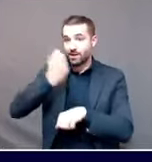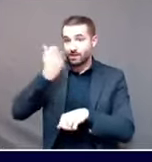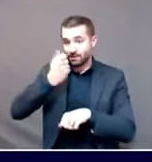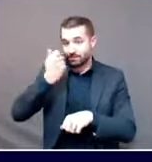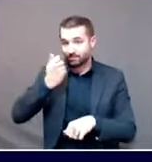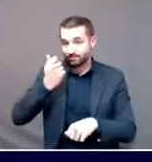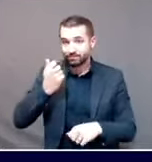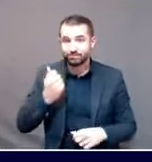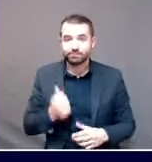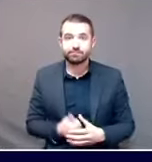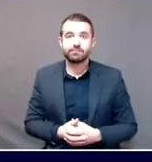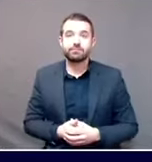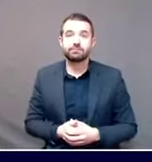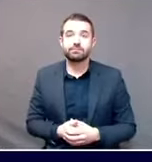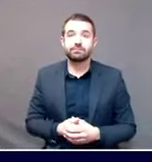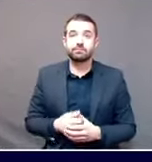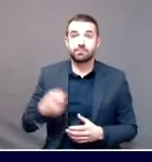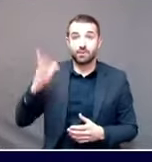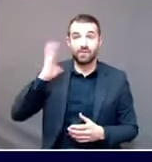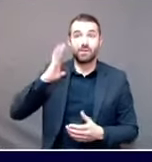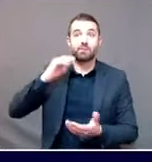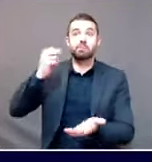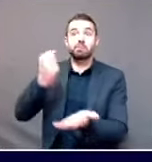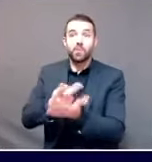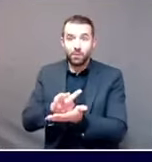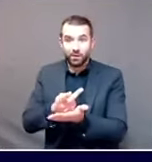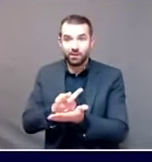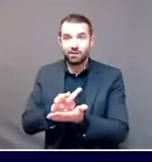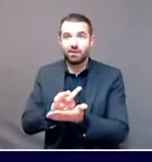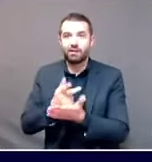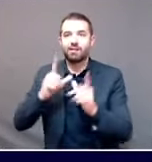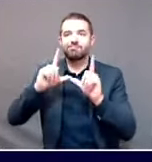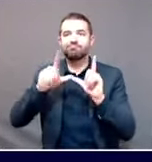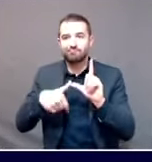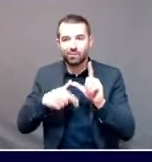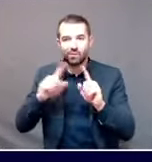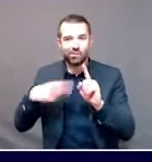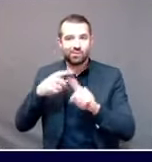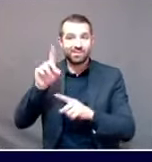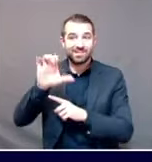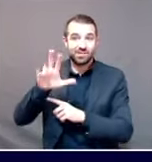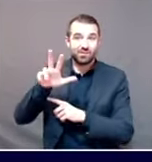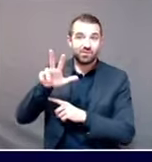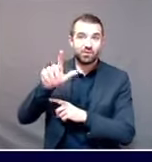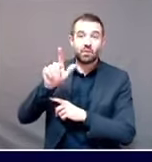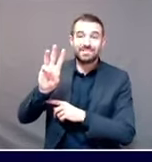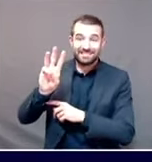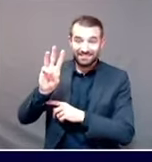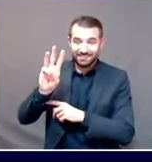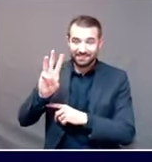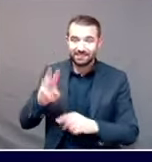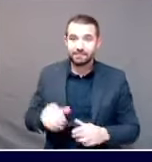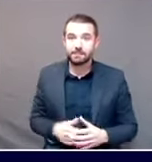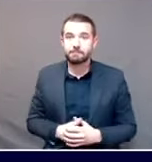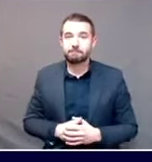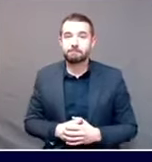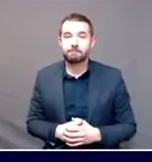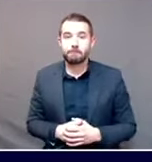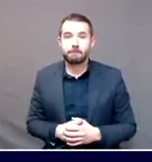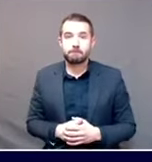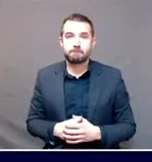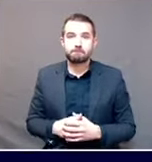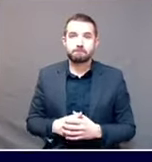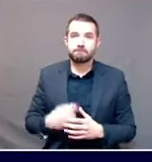expires on the day after Christmas, December 26th. So we all are quite focused on the need to try to continue